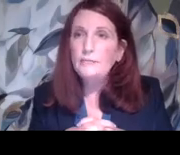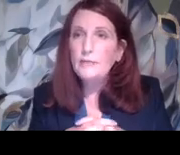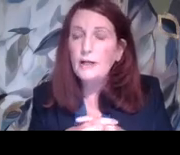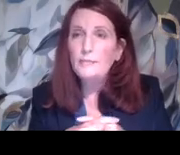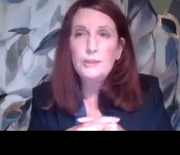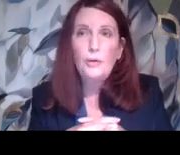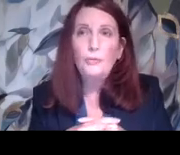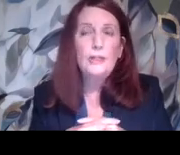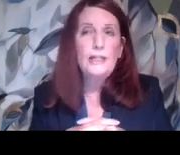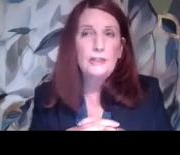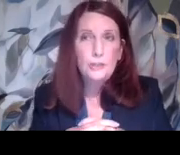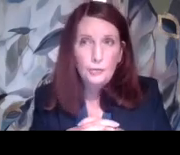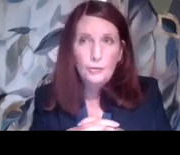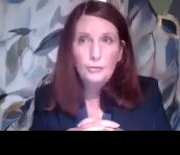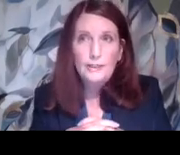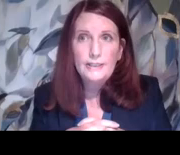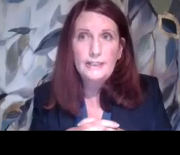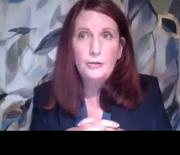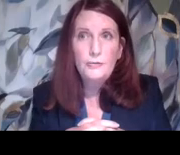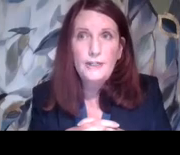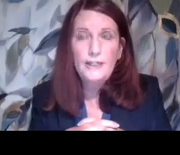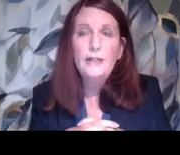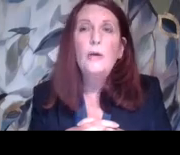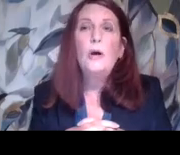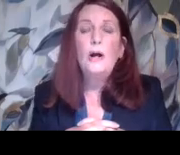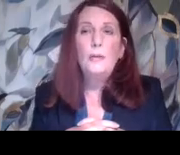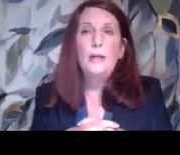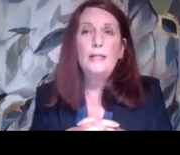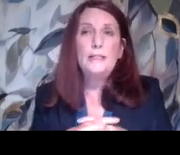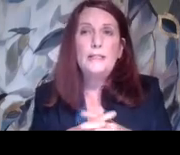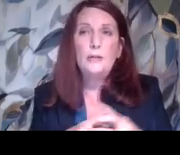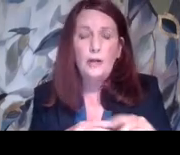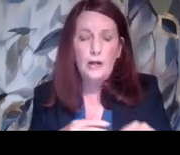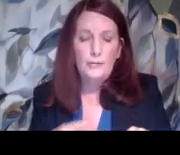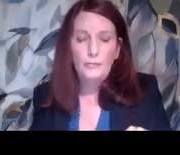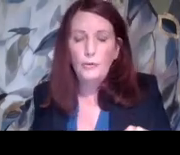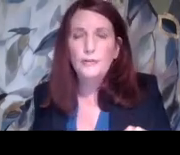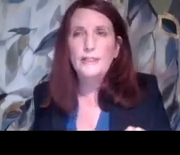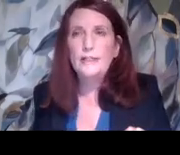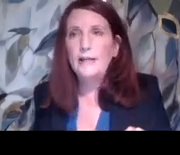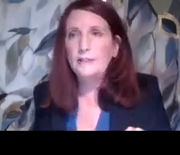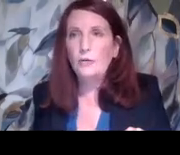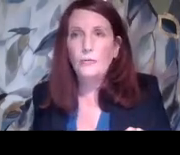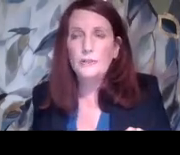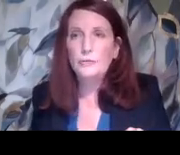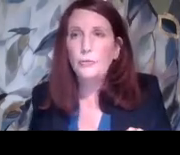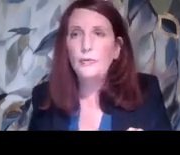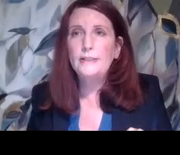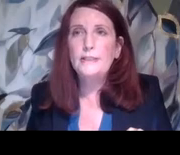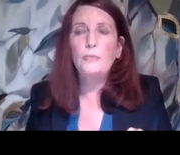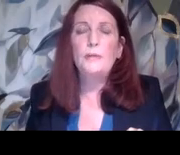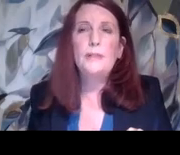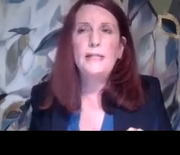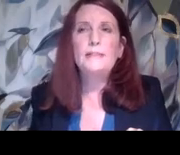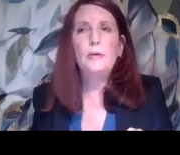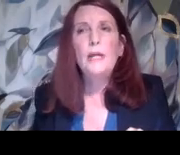graffiti. Um, so looking into who did the graffiti, um, is it, uh, where is it, is it all over the school?